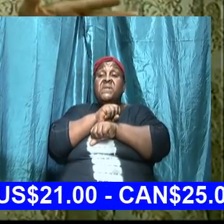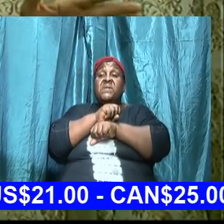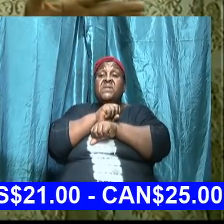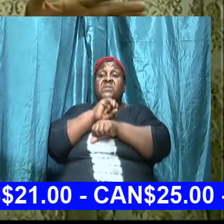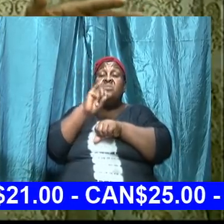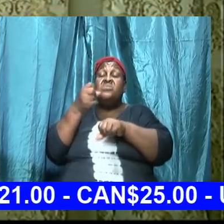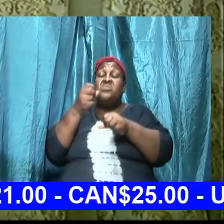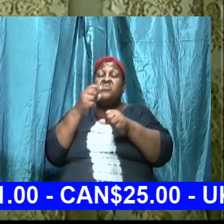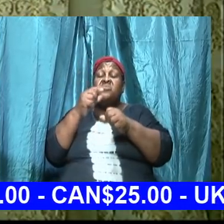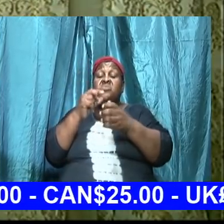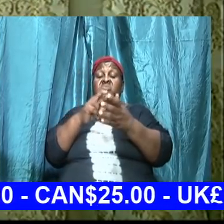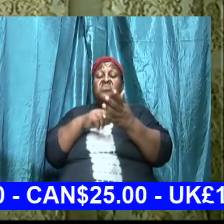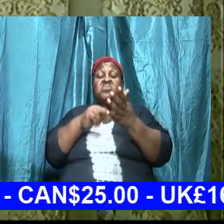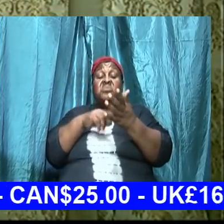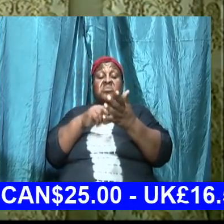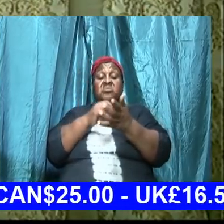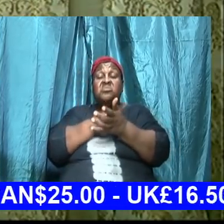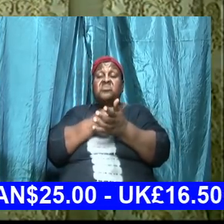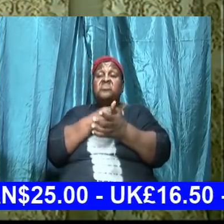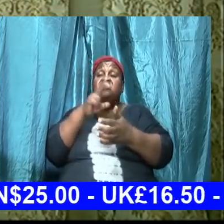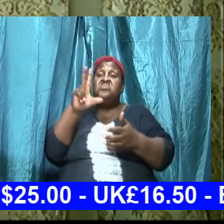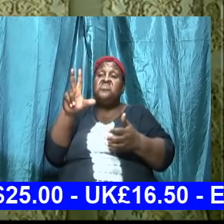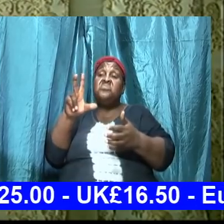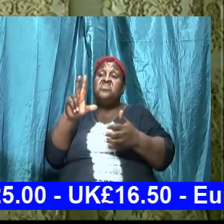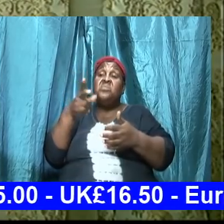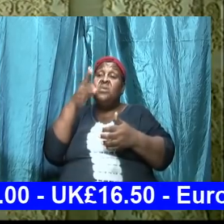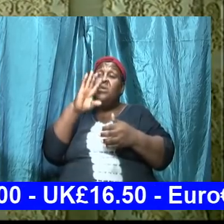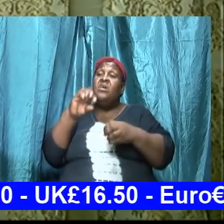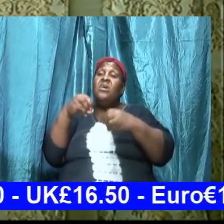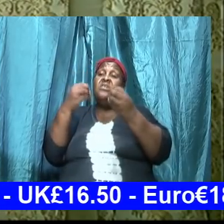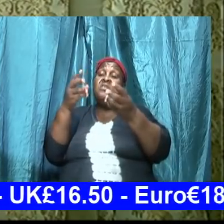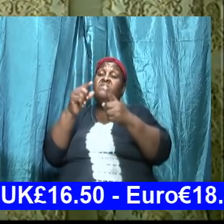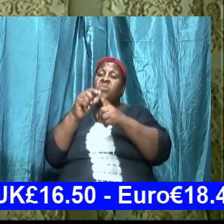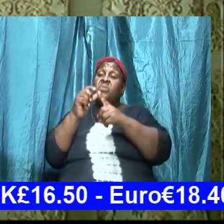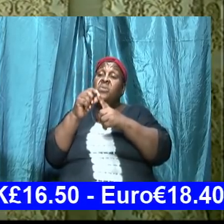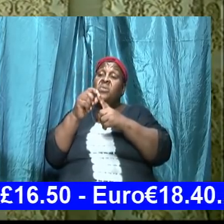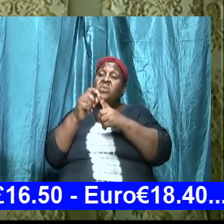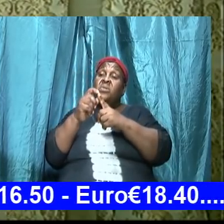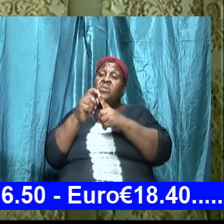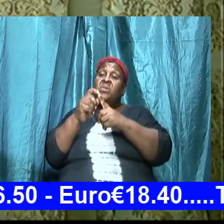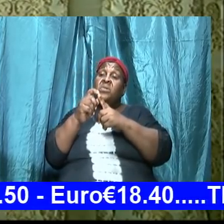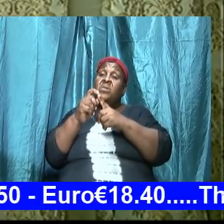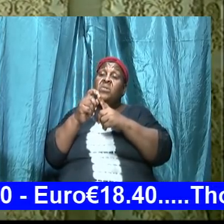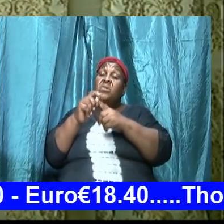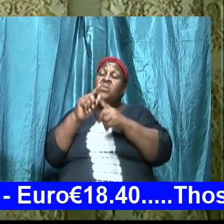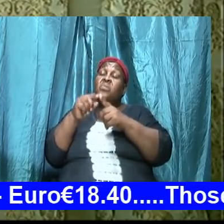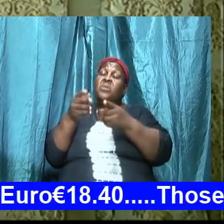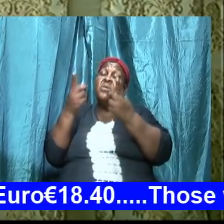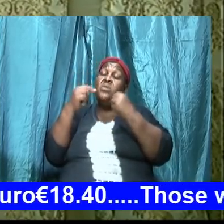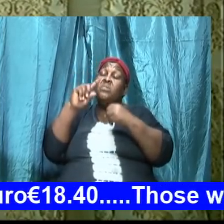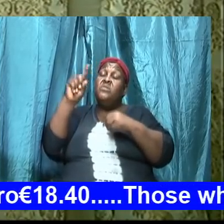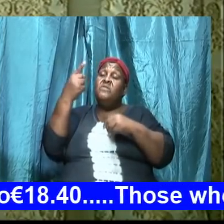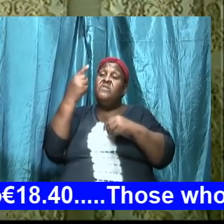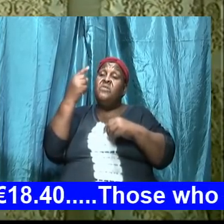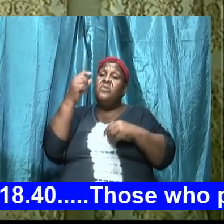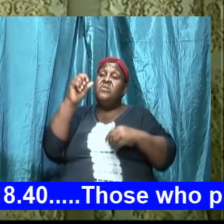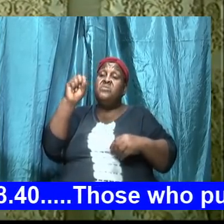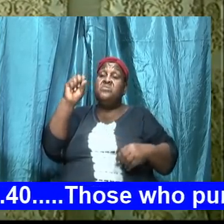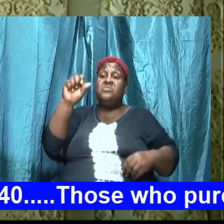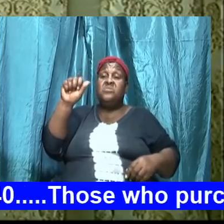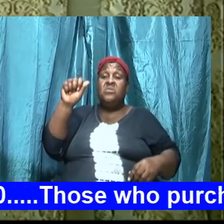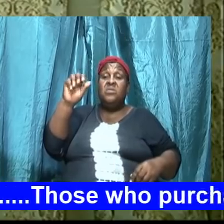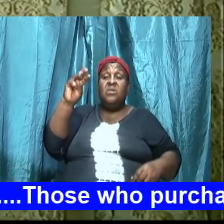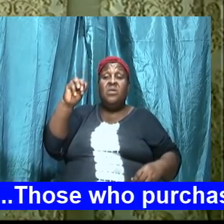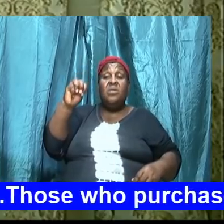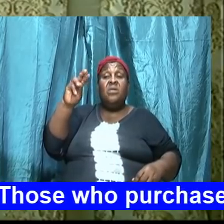God gave his word and Satan tried to turn it around then when we come to 1st Samuel the Bible